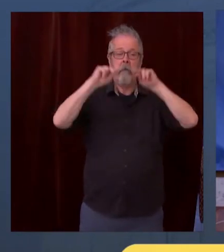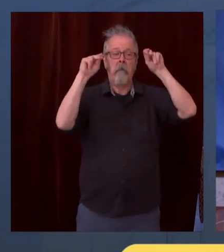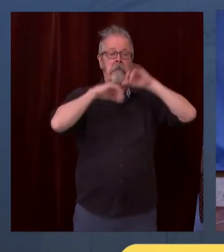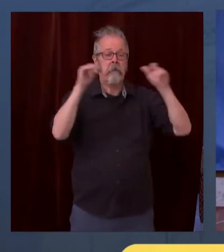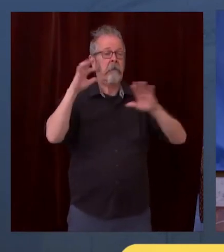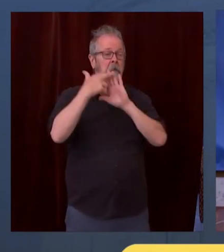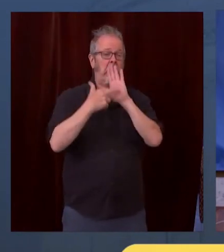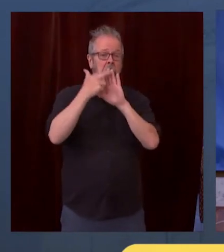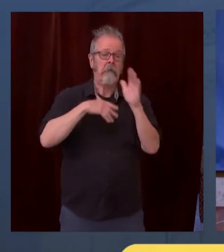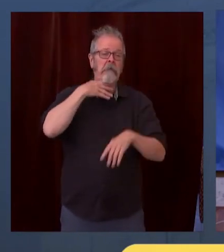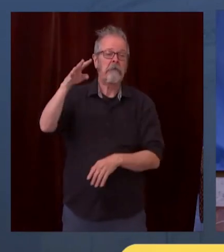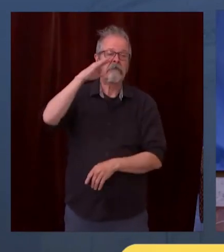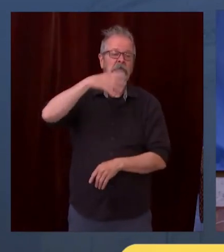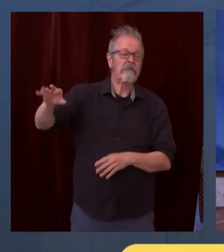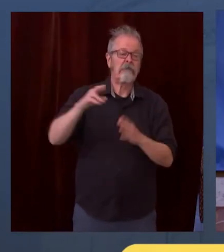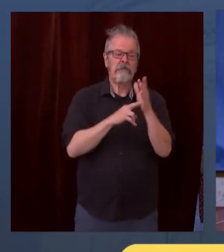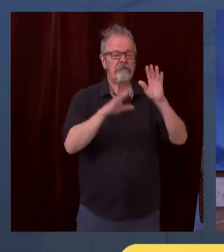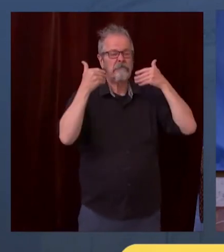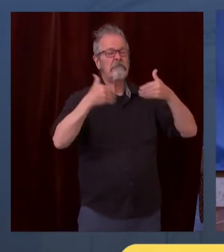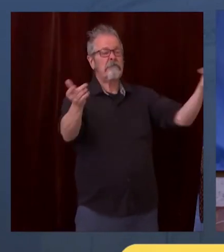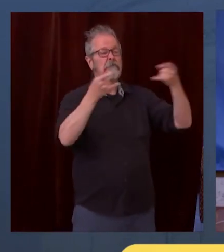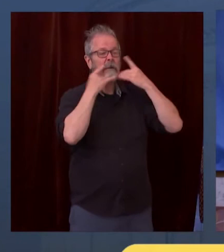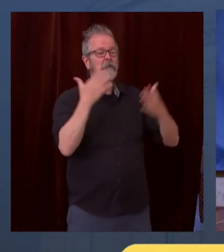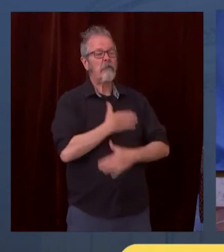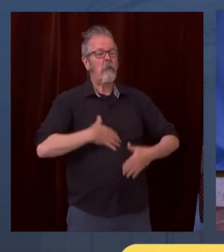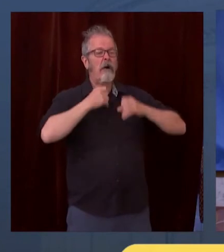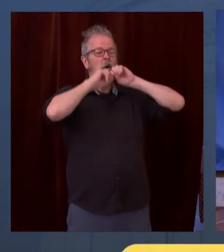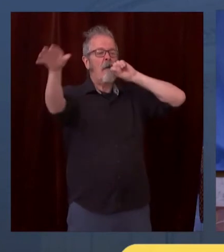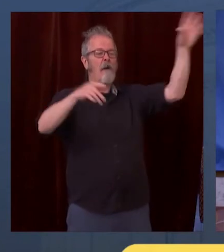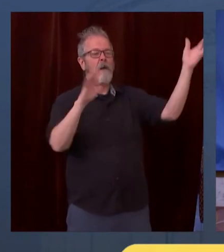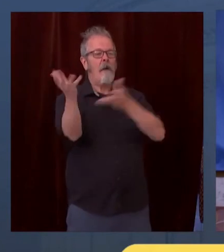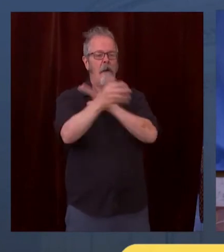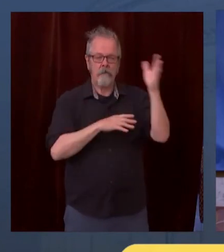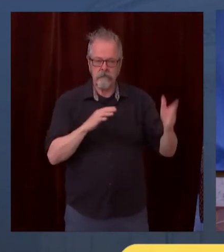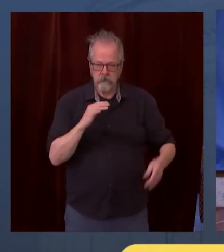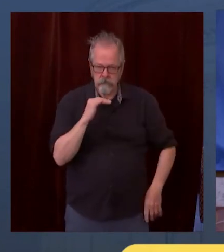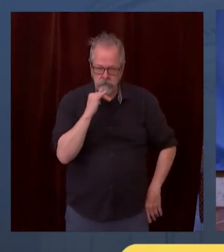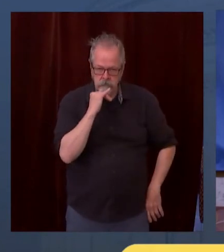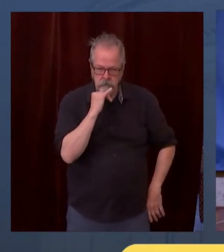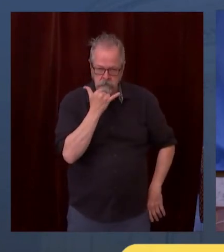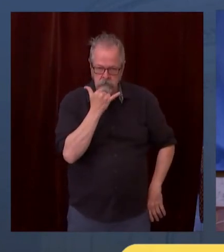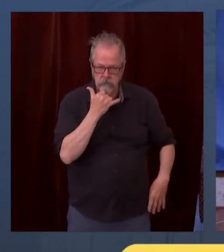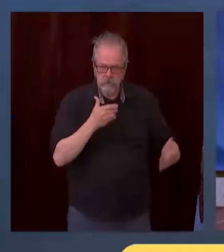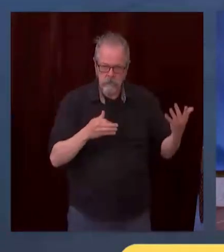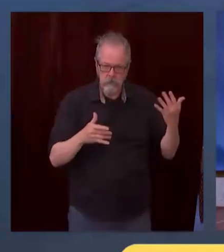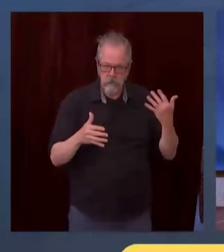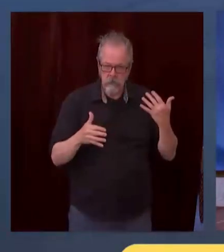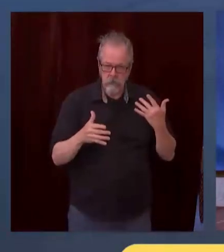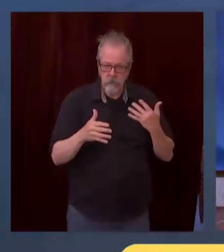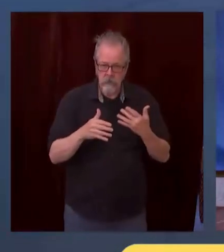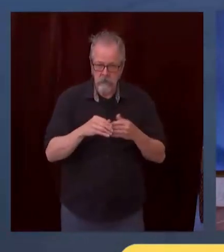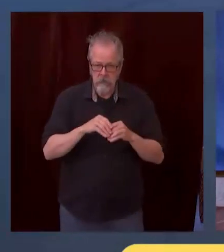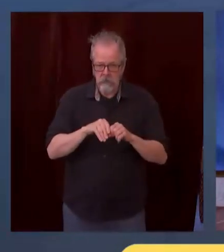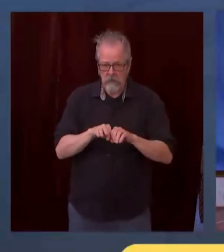science. And it ended up turning into a super spreader event. As a result, there was an outbreak. And today, there